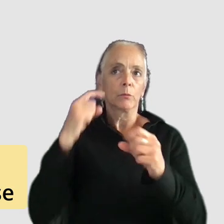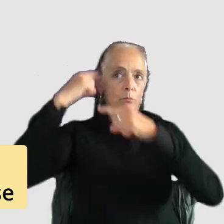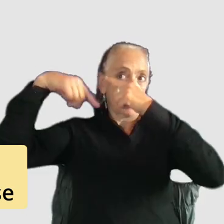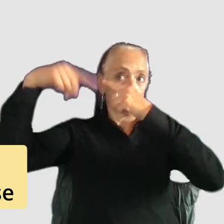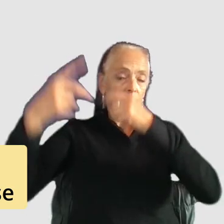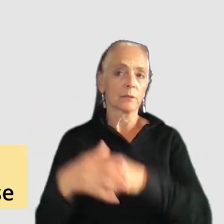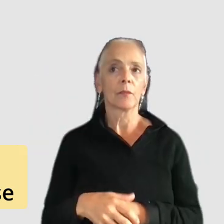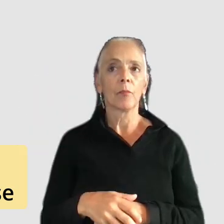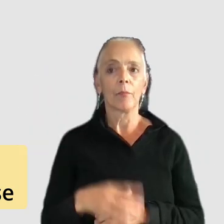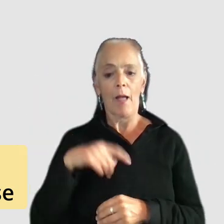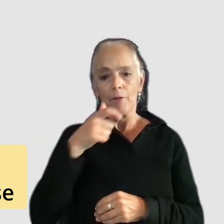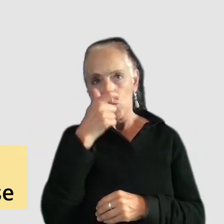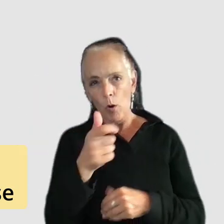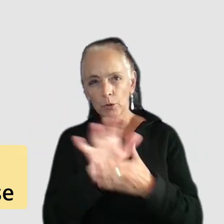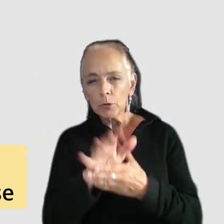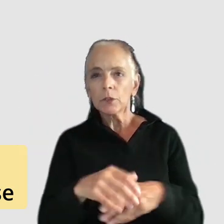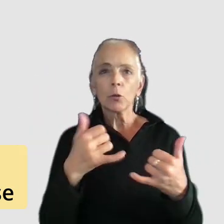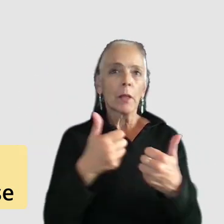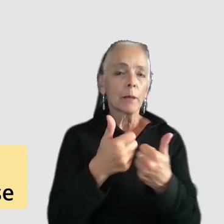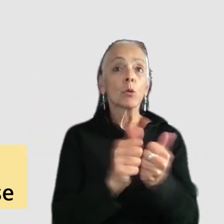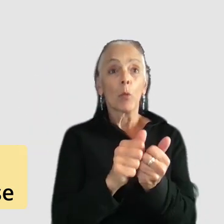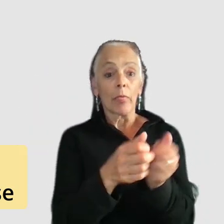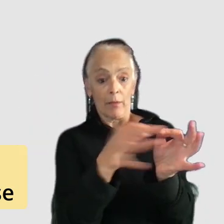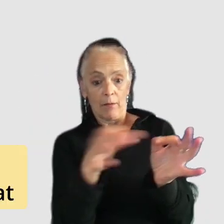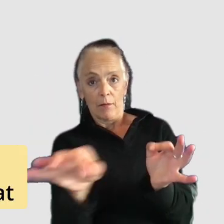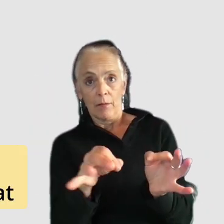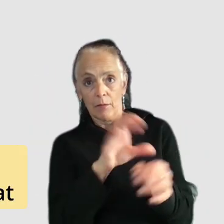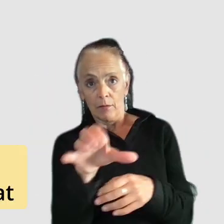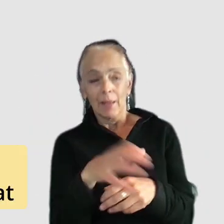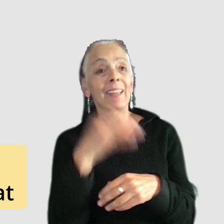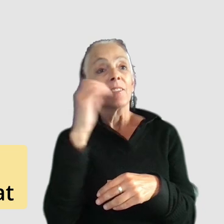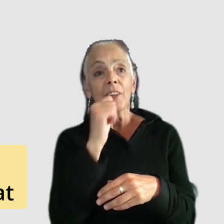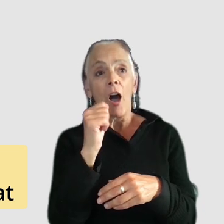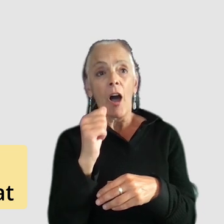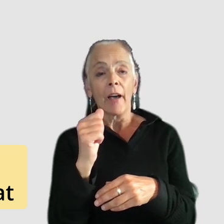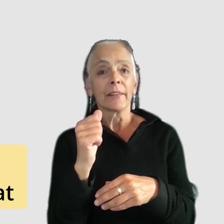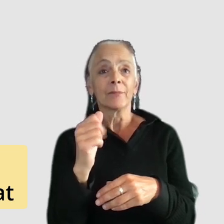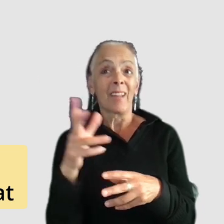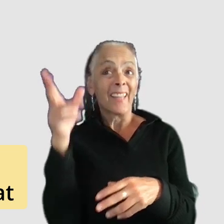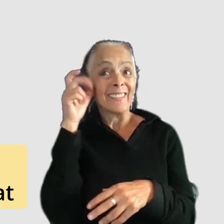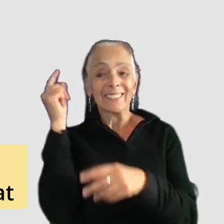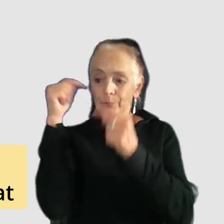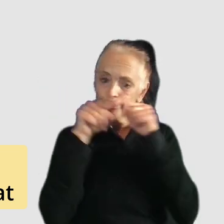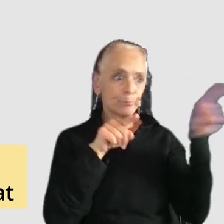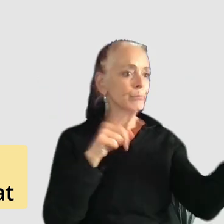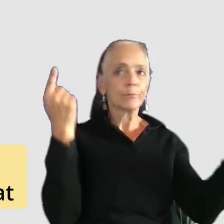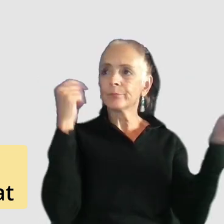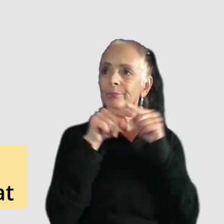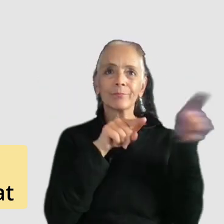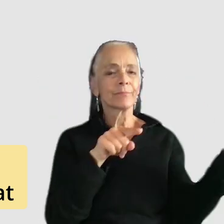so you know i have to watch movies or play games with subtitles on because otherwise the dialogue goes in one ear and out the other i can't process it without